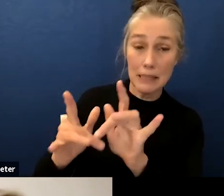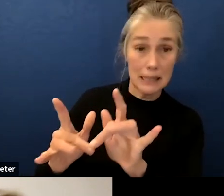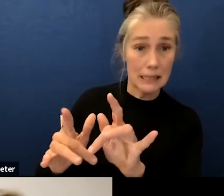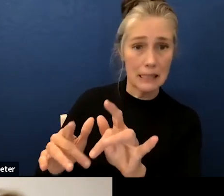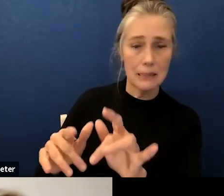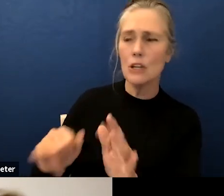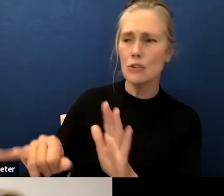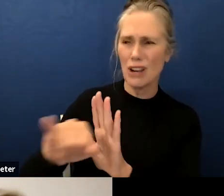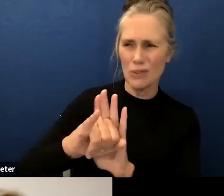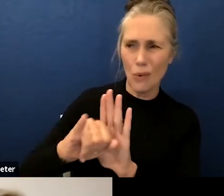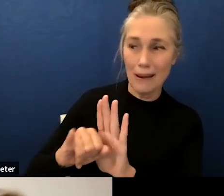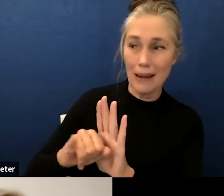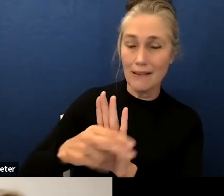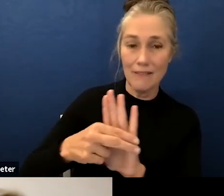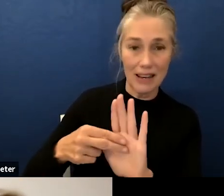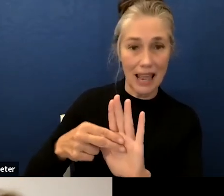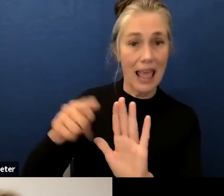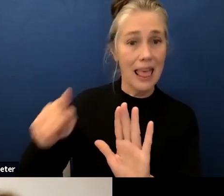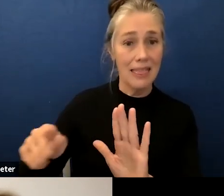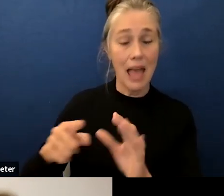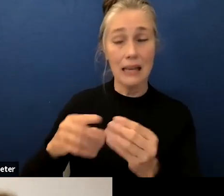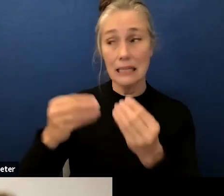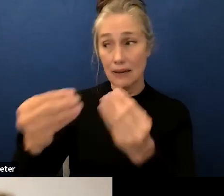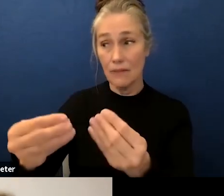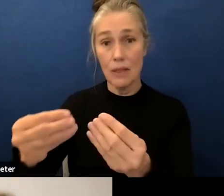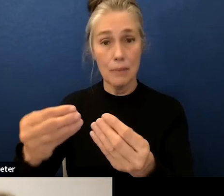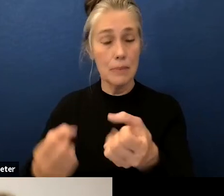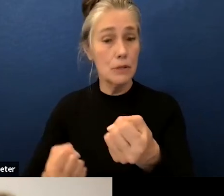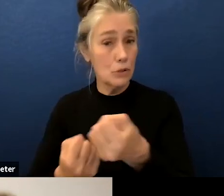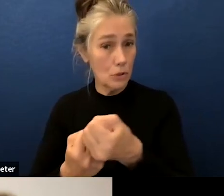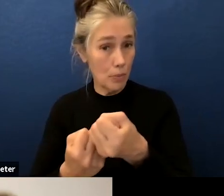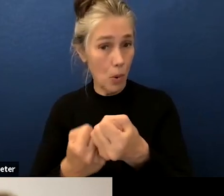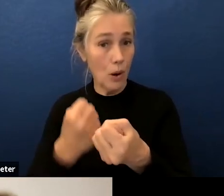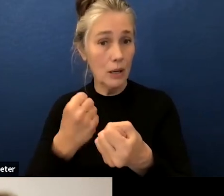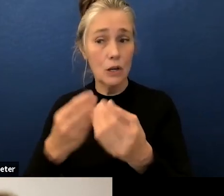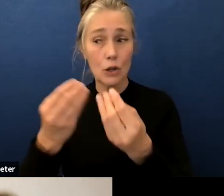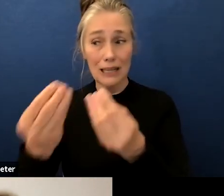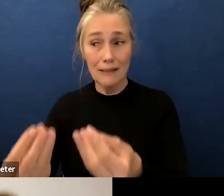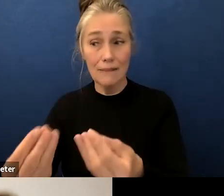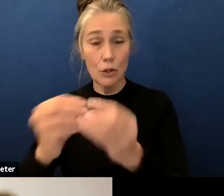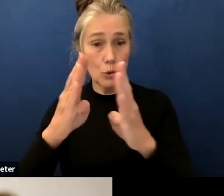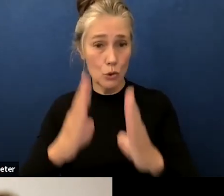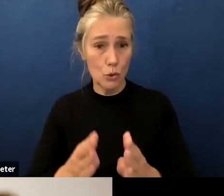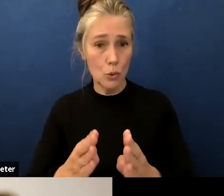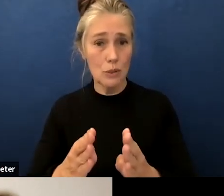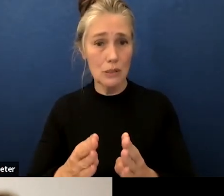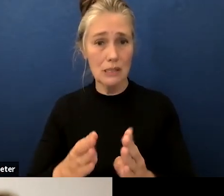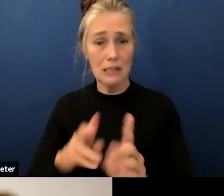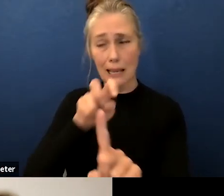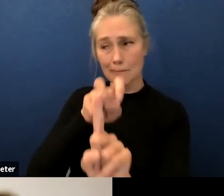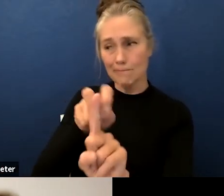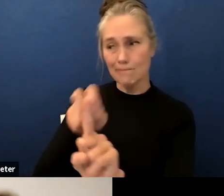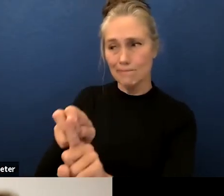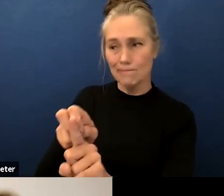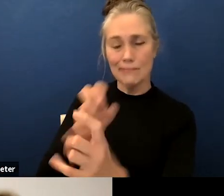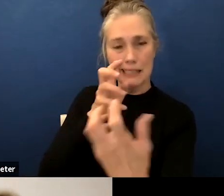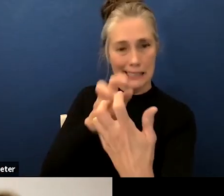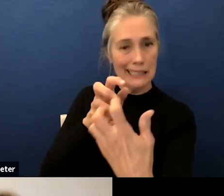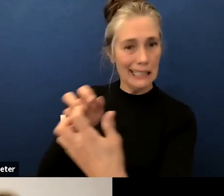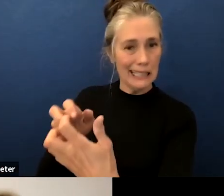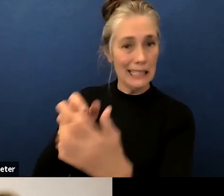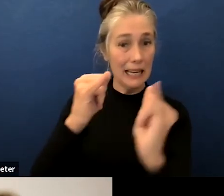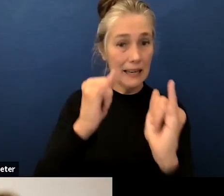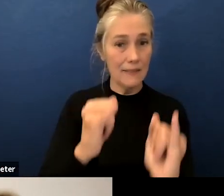appropriate supports can be provided to students in an individual way our school family advocates